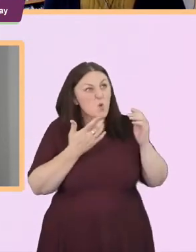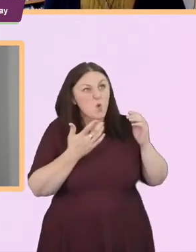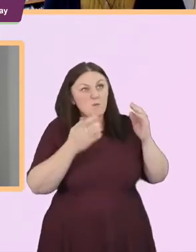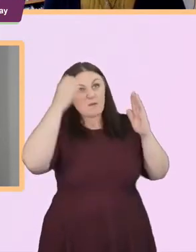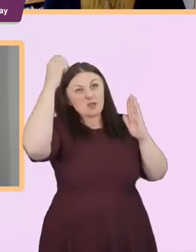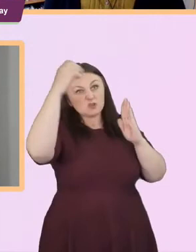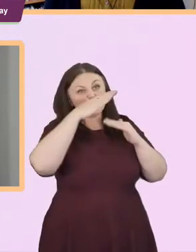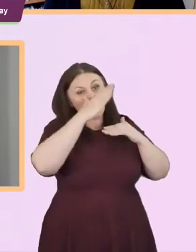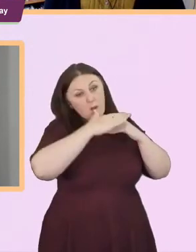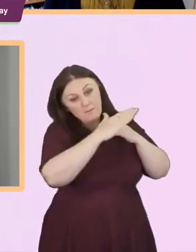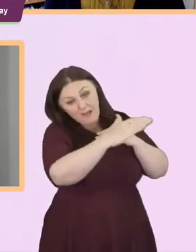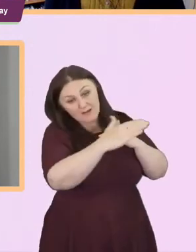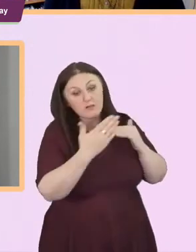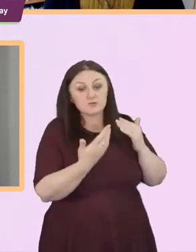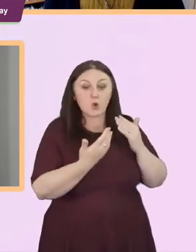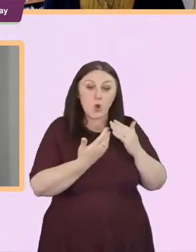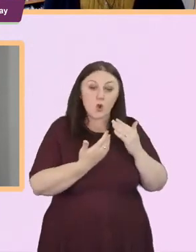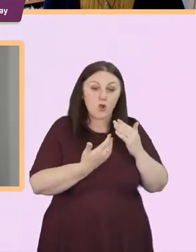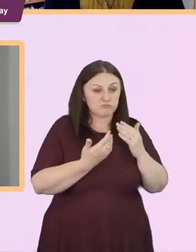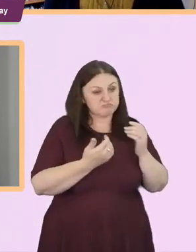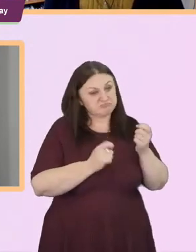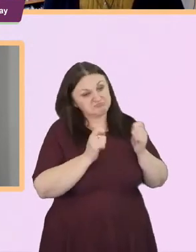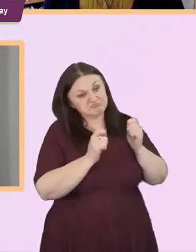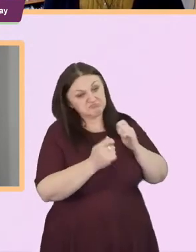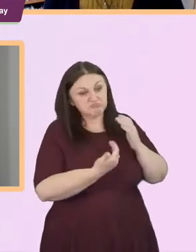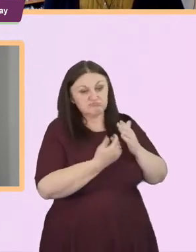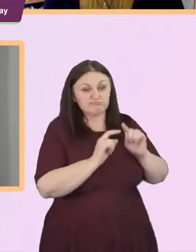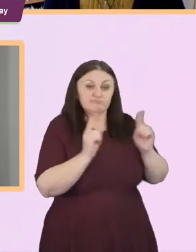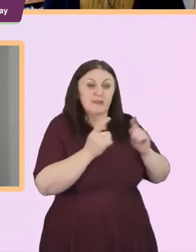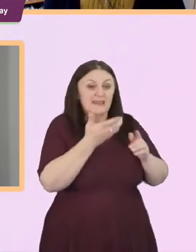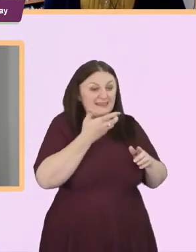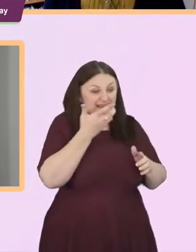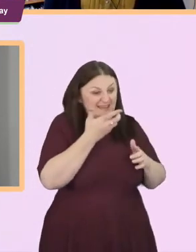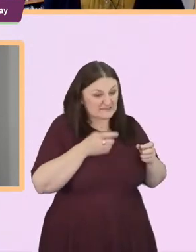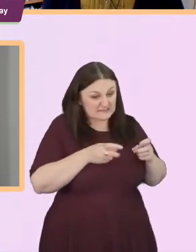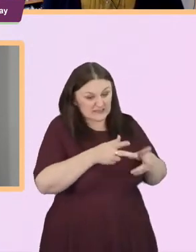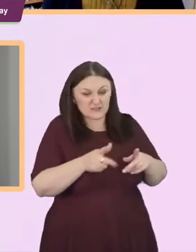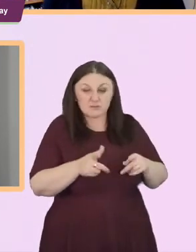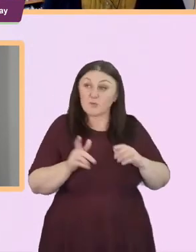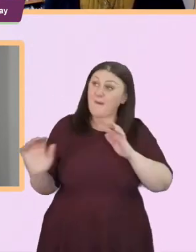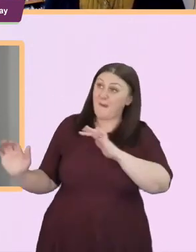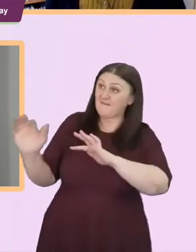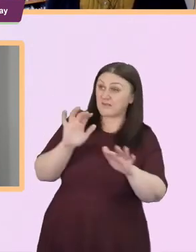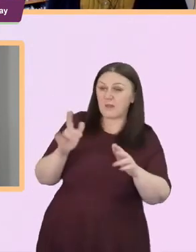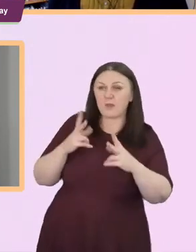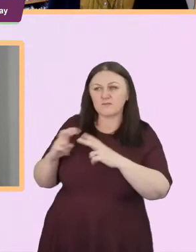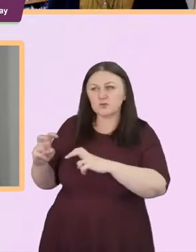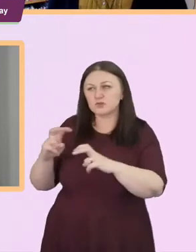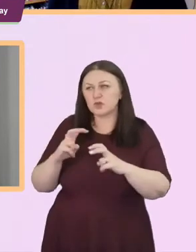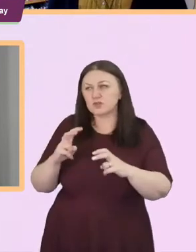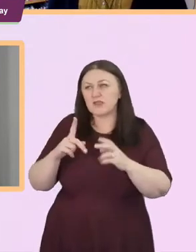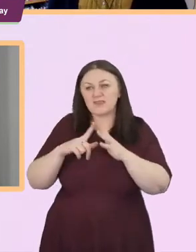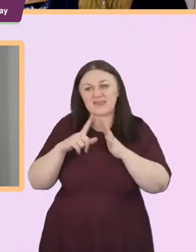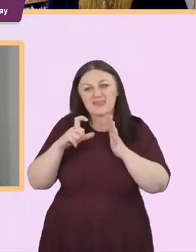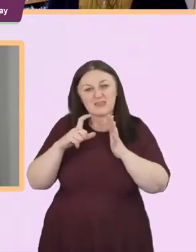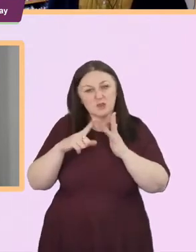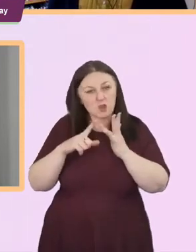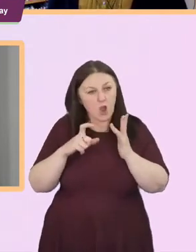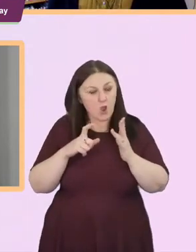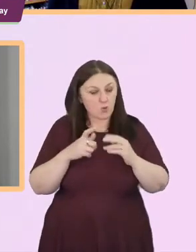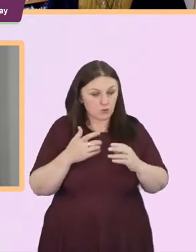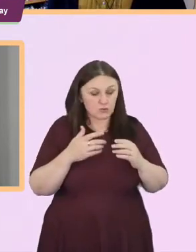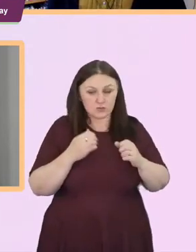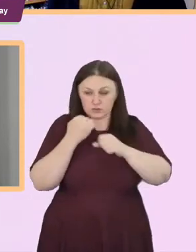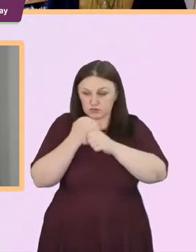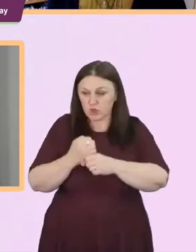heating systems so there are grants there but you'll have to search for them um but the the eco church website run by russia has lots of